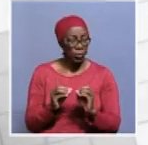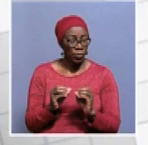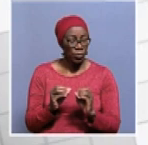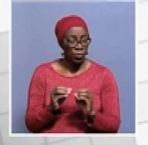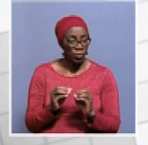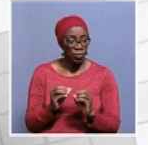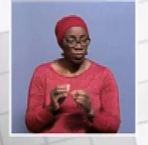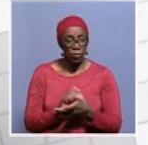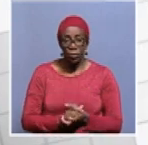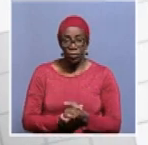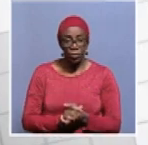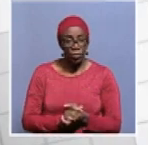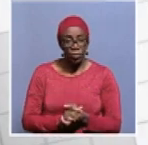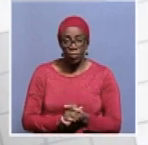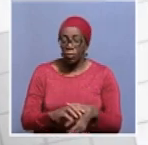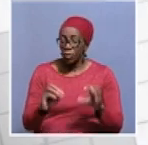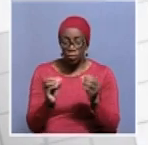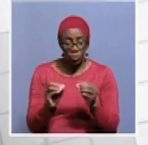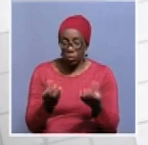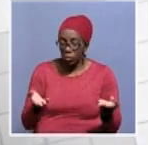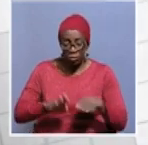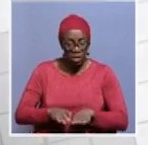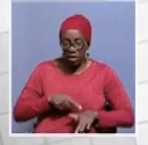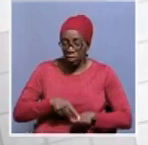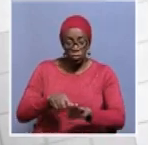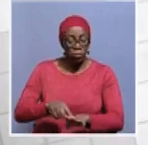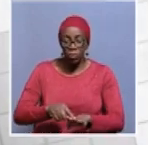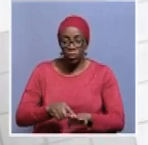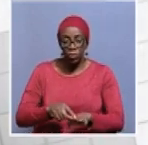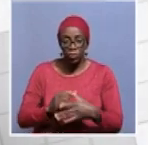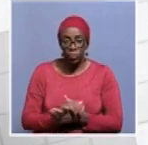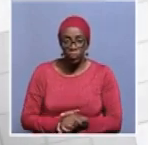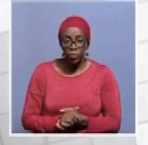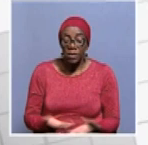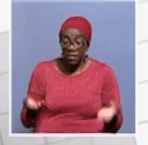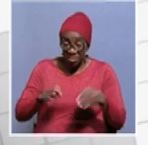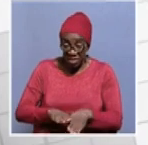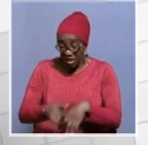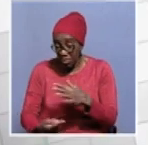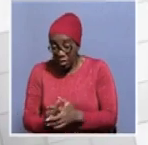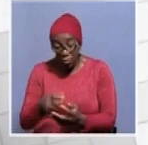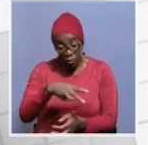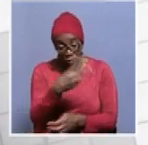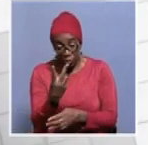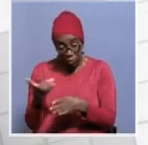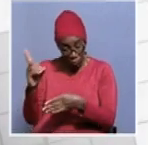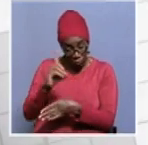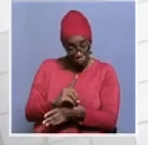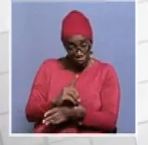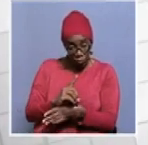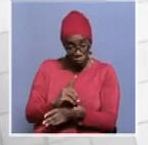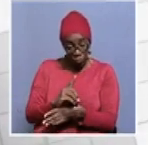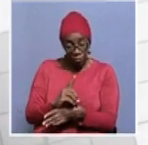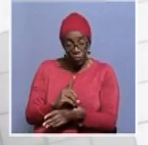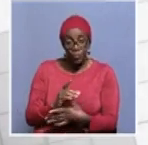there will be no burial taking place tomorrow monday a burial will take place on tuesday i'll start